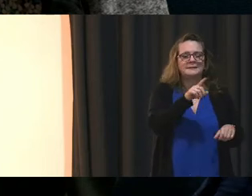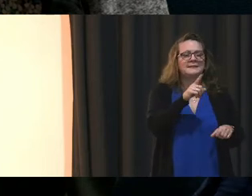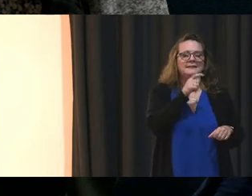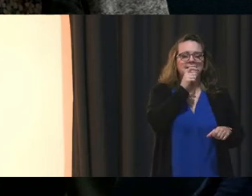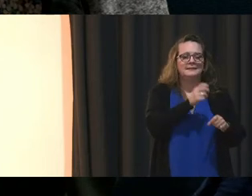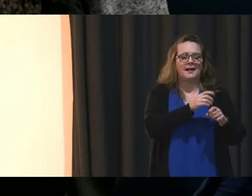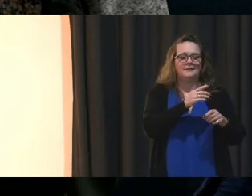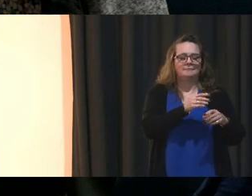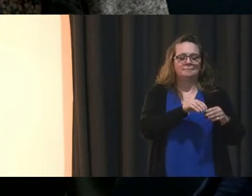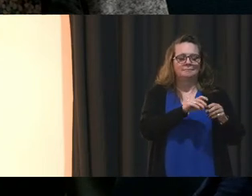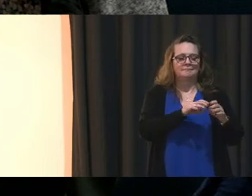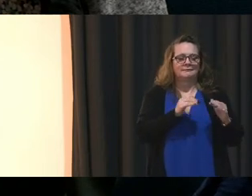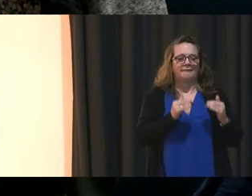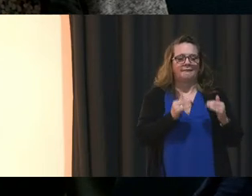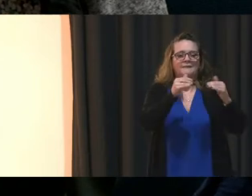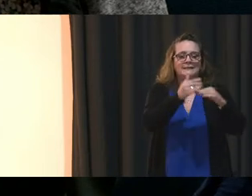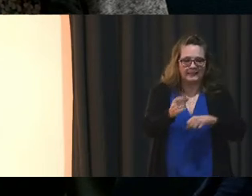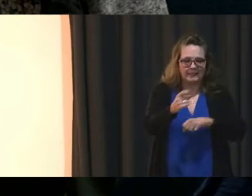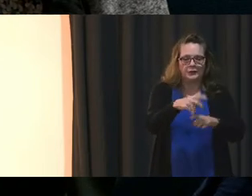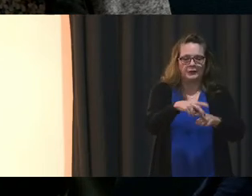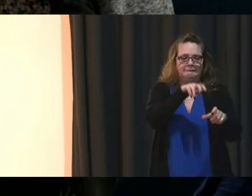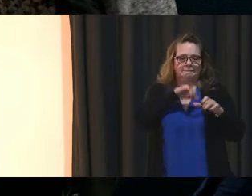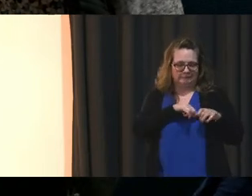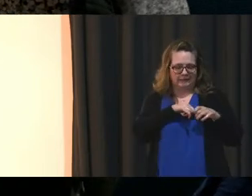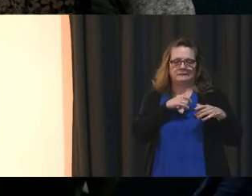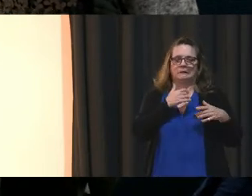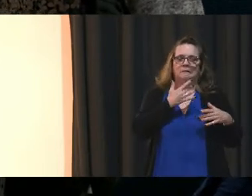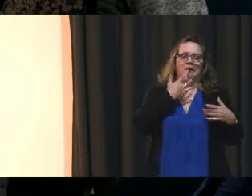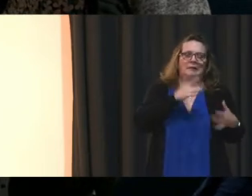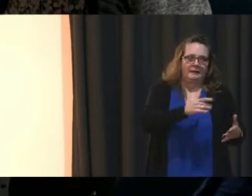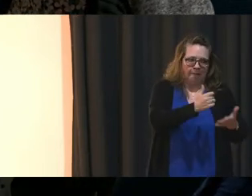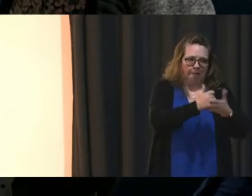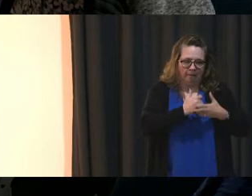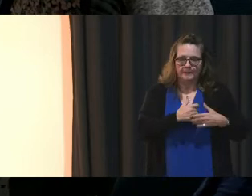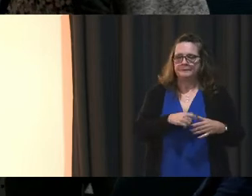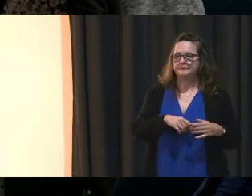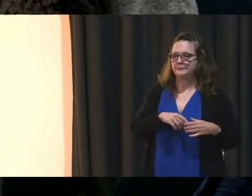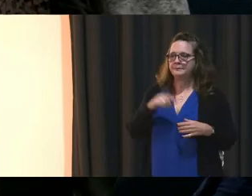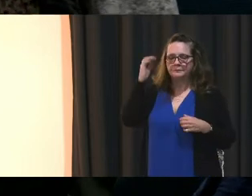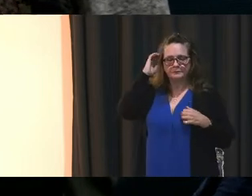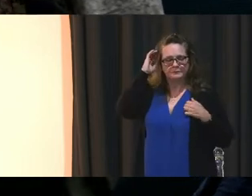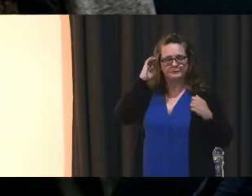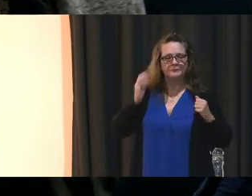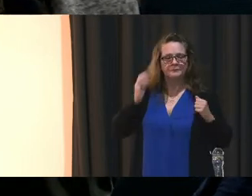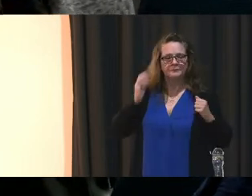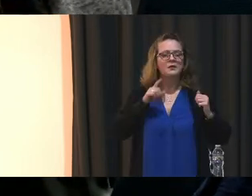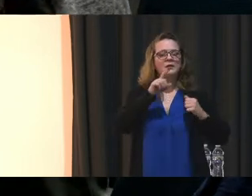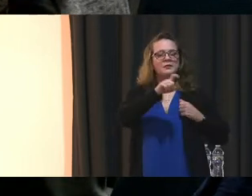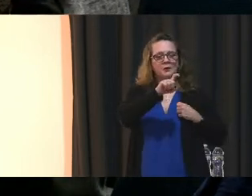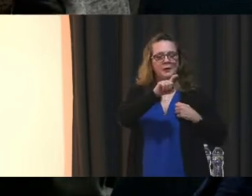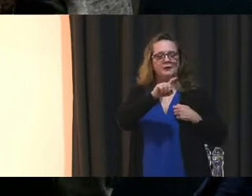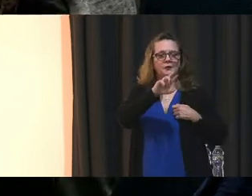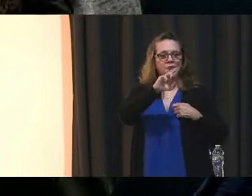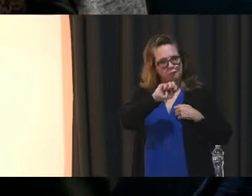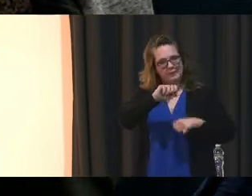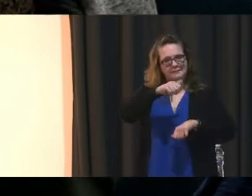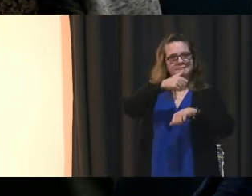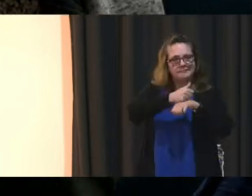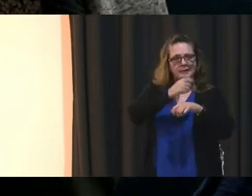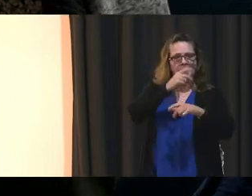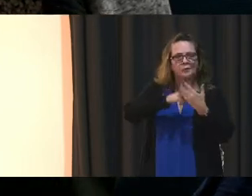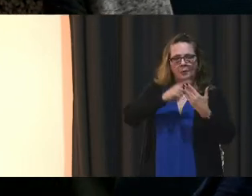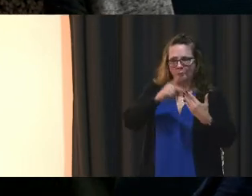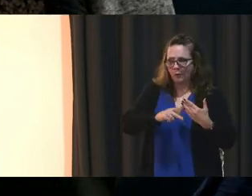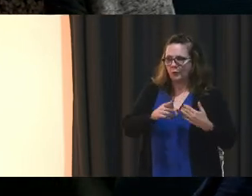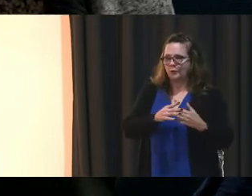But looking at the old messages from his old friends who started the program helped him redouble his efforts. Now he's helping out the